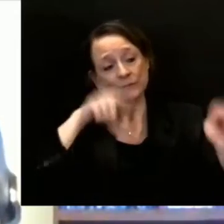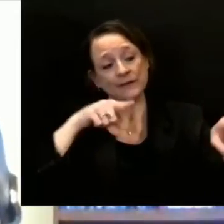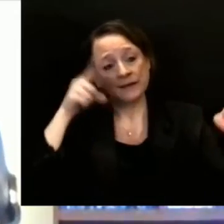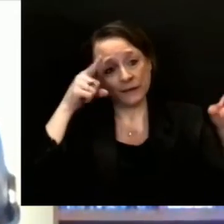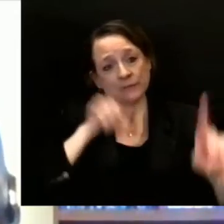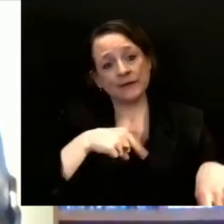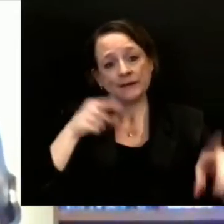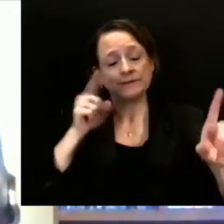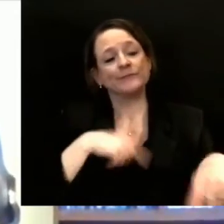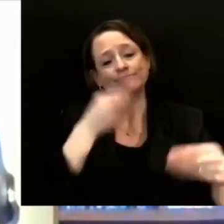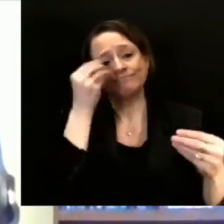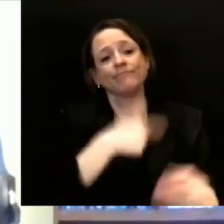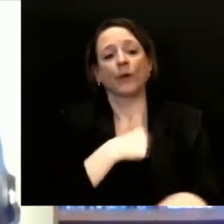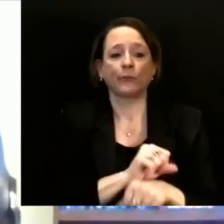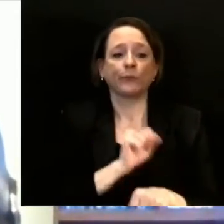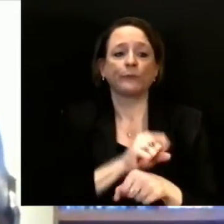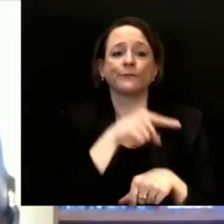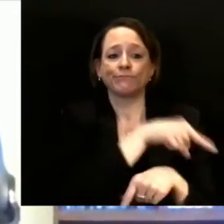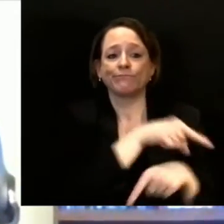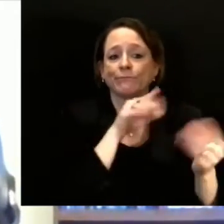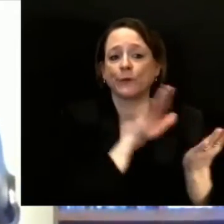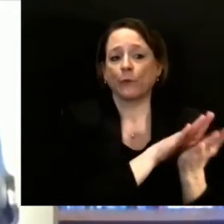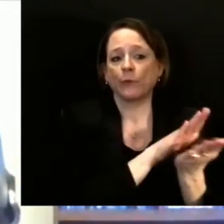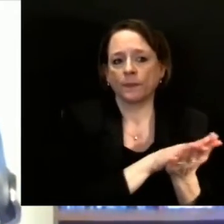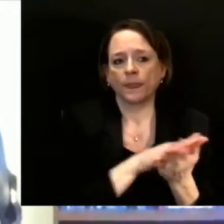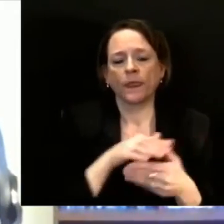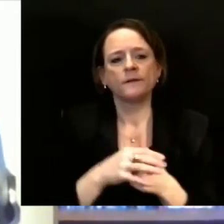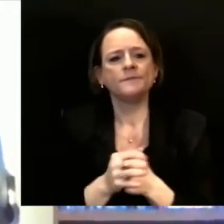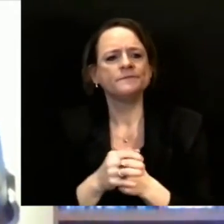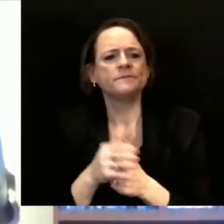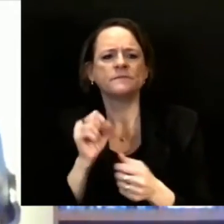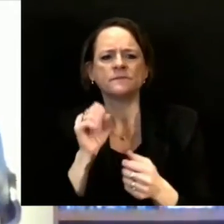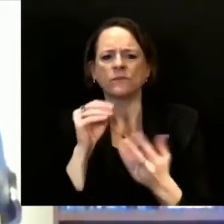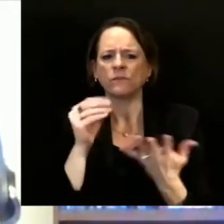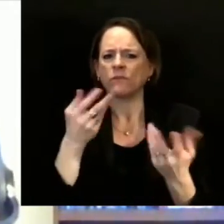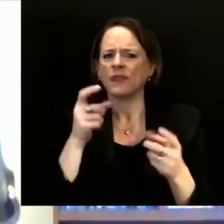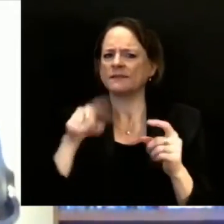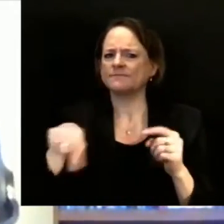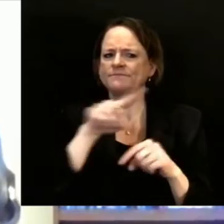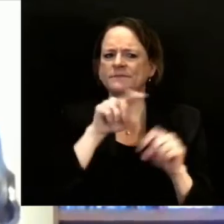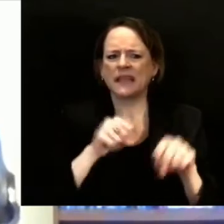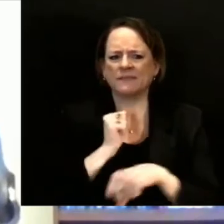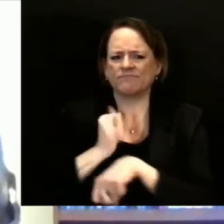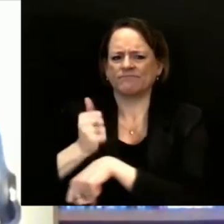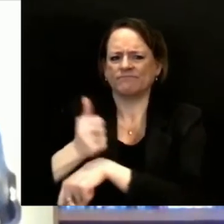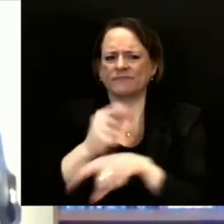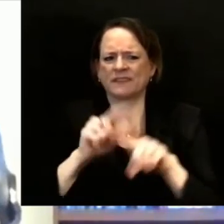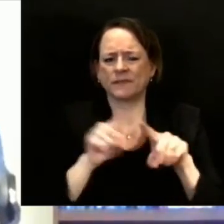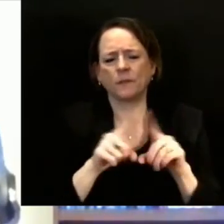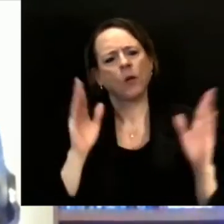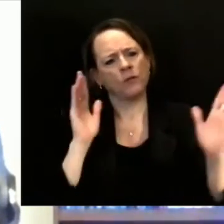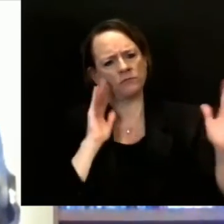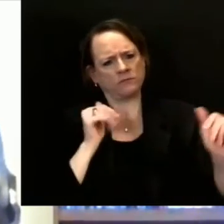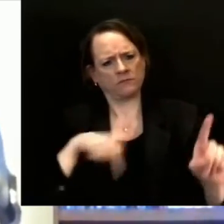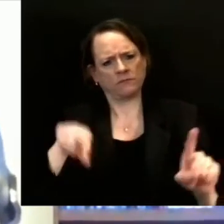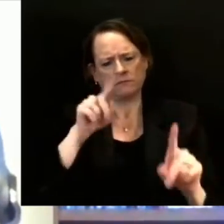ask people to be honest about their employment in one of these groups.